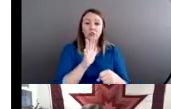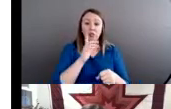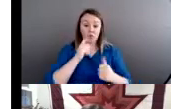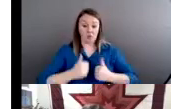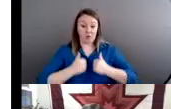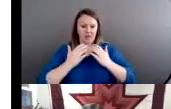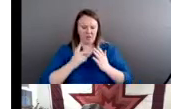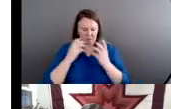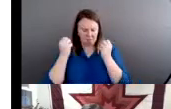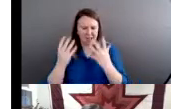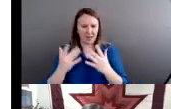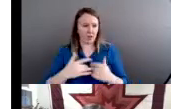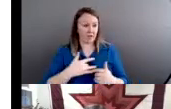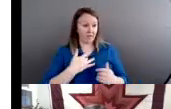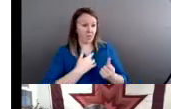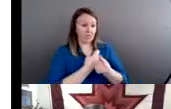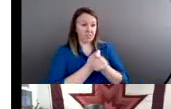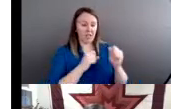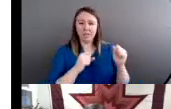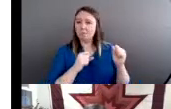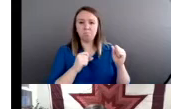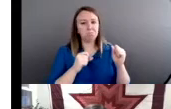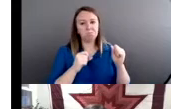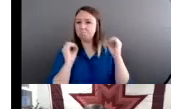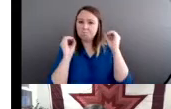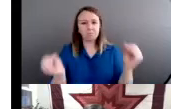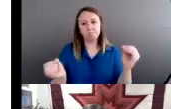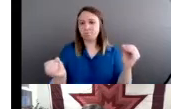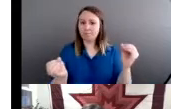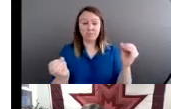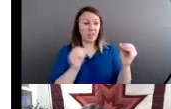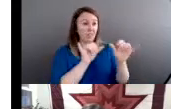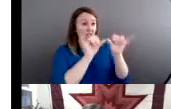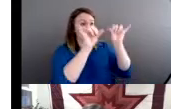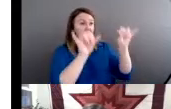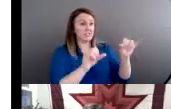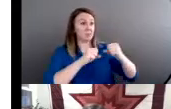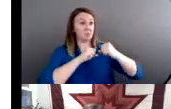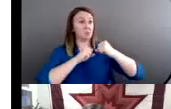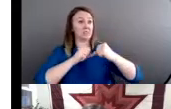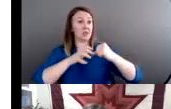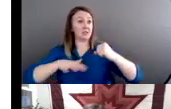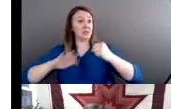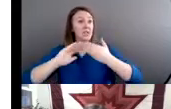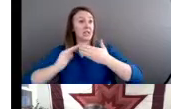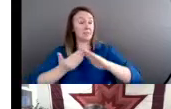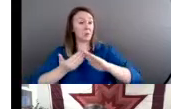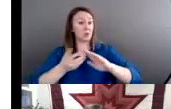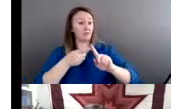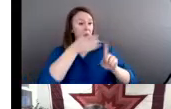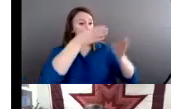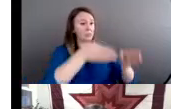This does not feel like a system that's going to protect the community from someone who has done something